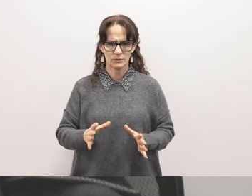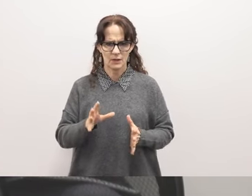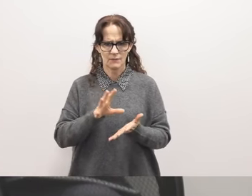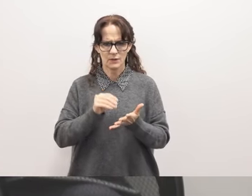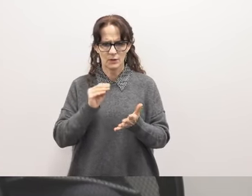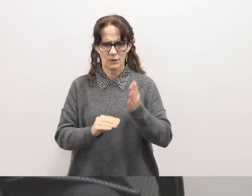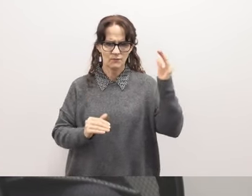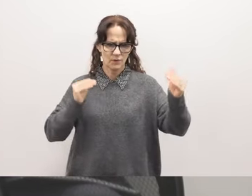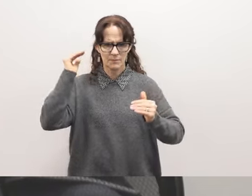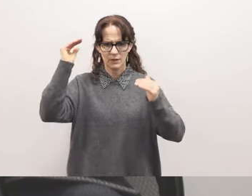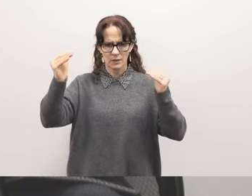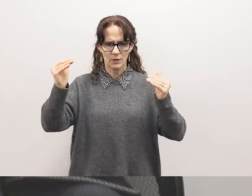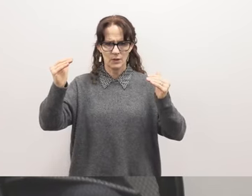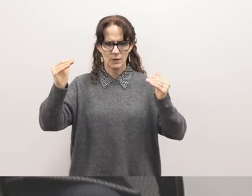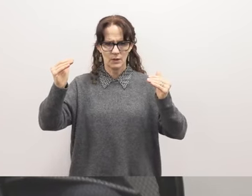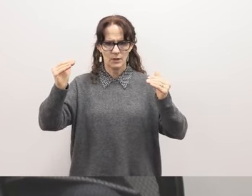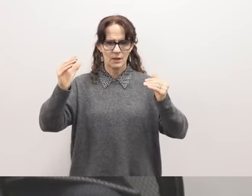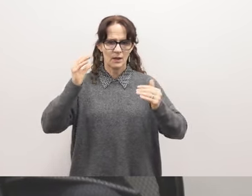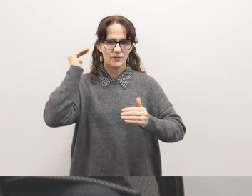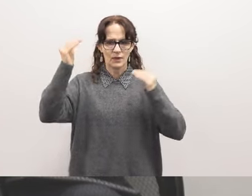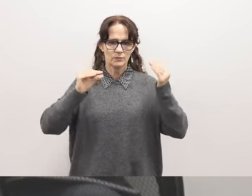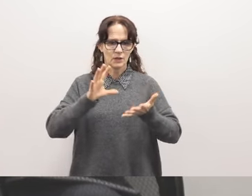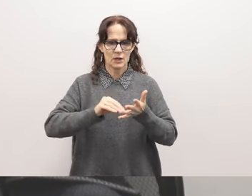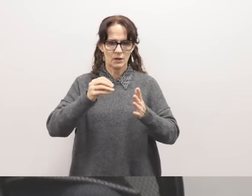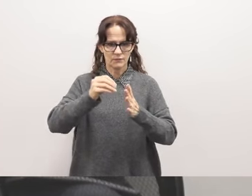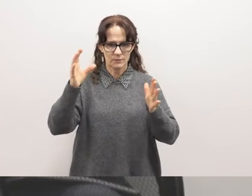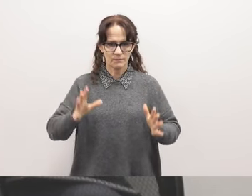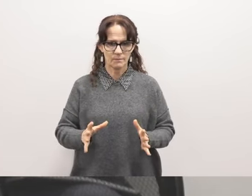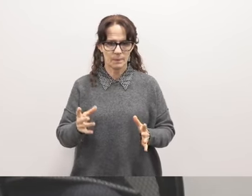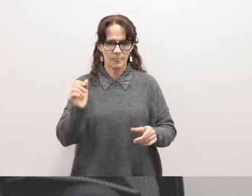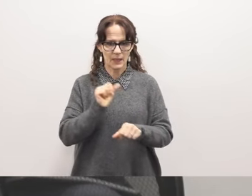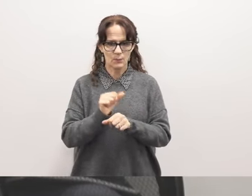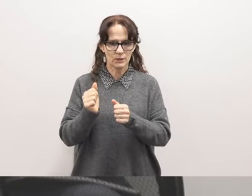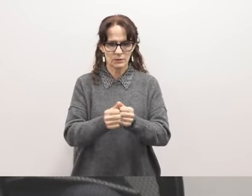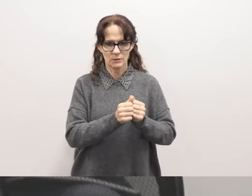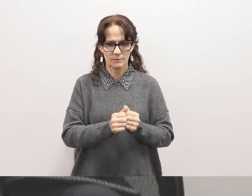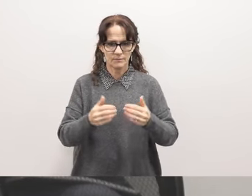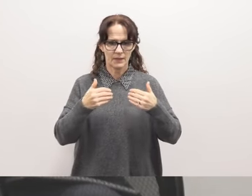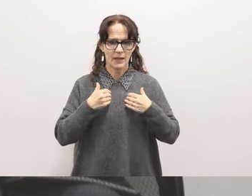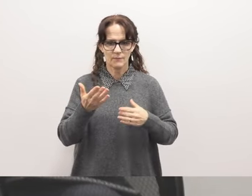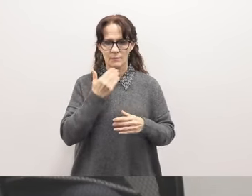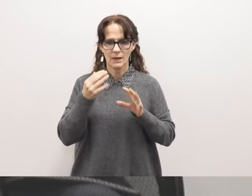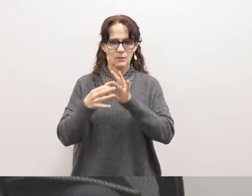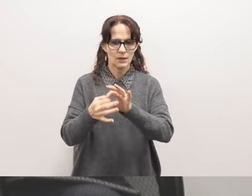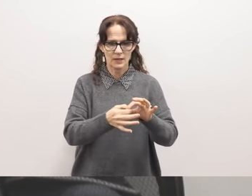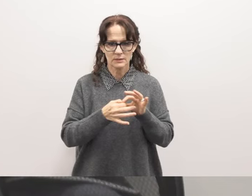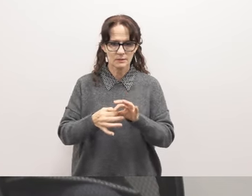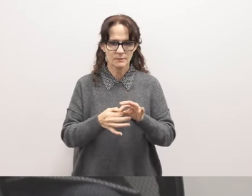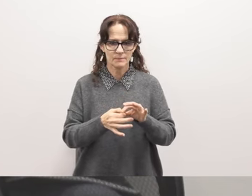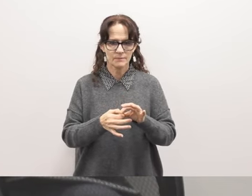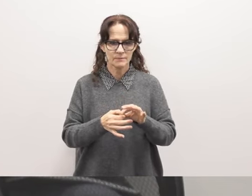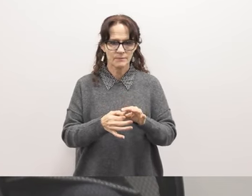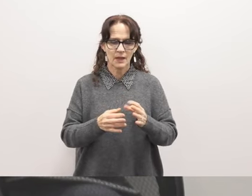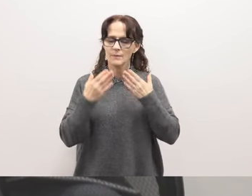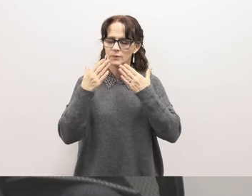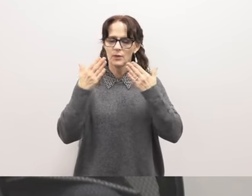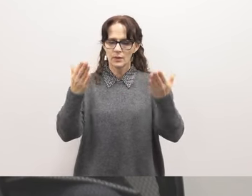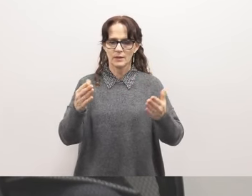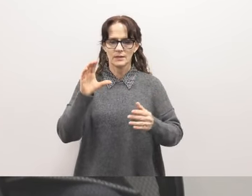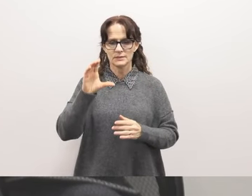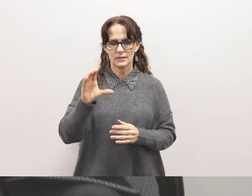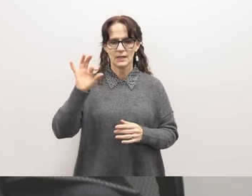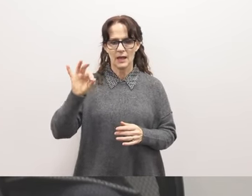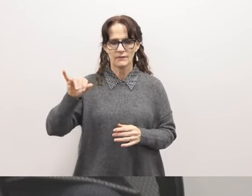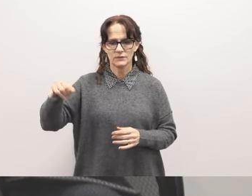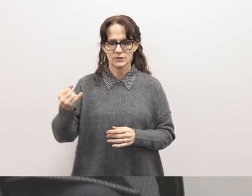learn from adults, and now it's the adults learning from the students, and now we are working together to have a better relationship. I am so grateful for CFJ